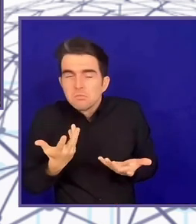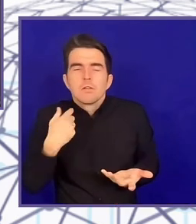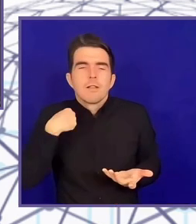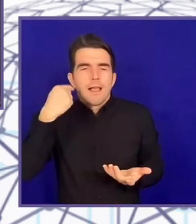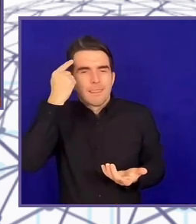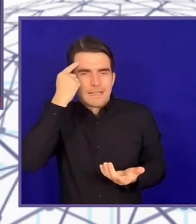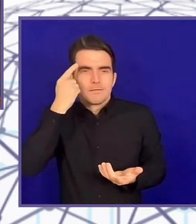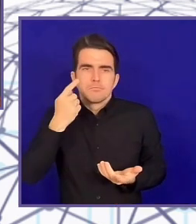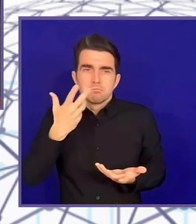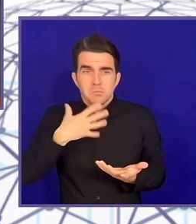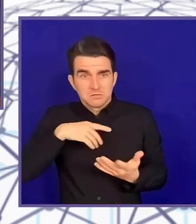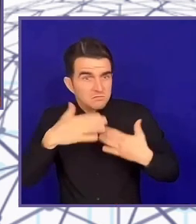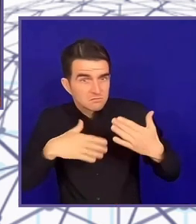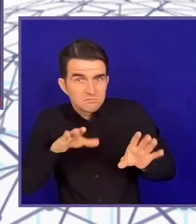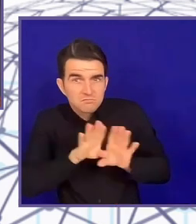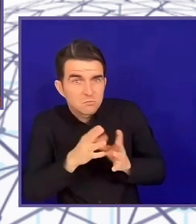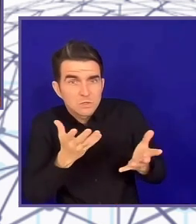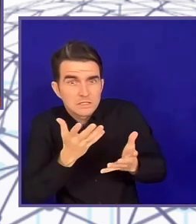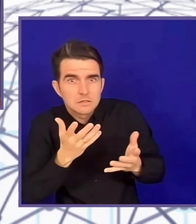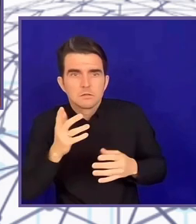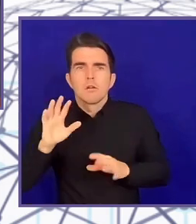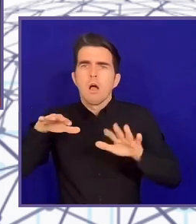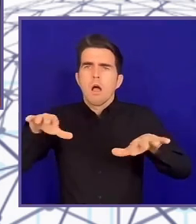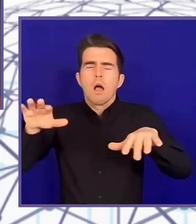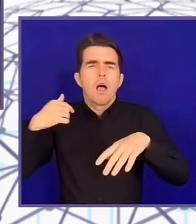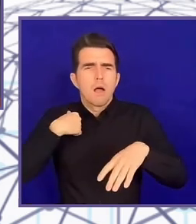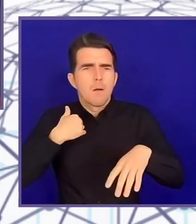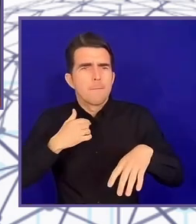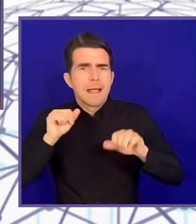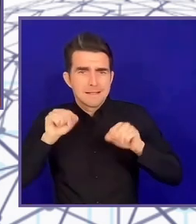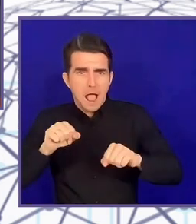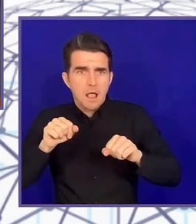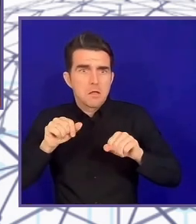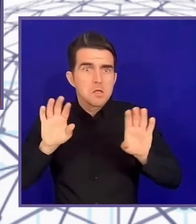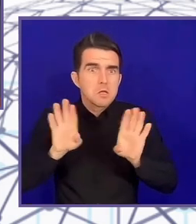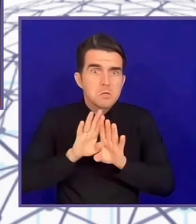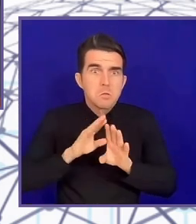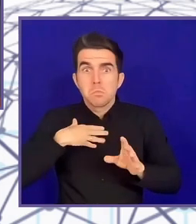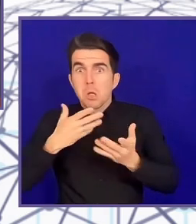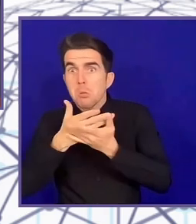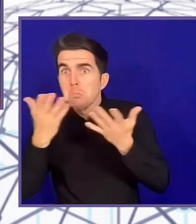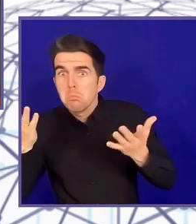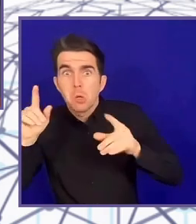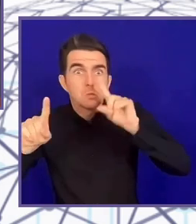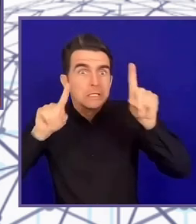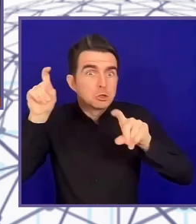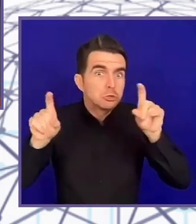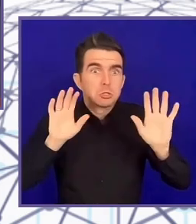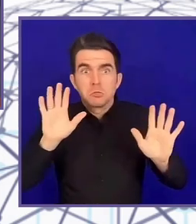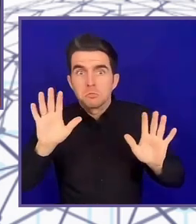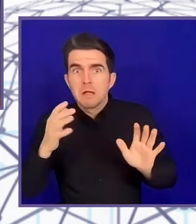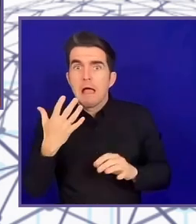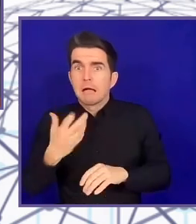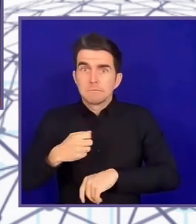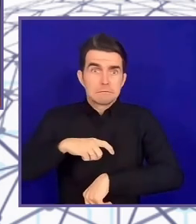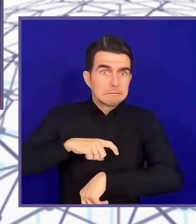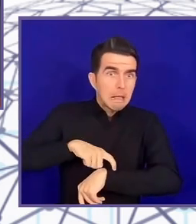if that's okay, if we've got time. It seems to a few hands. And Fernando at the front as well at some point.